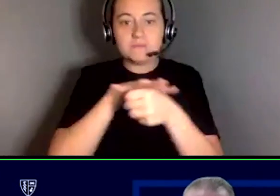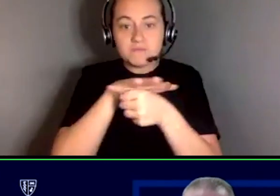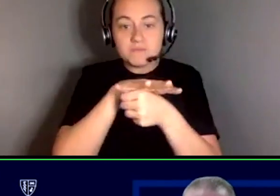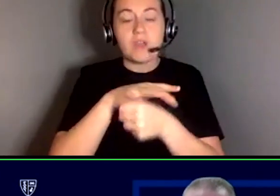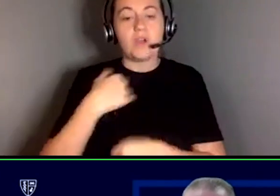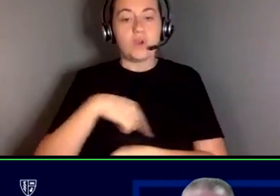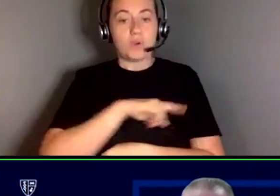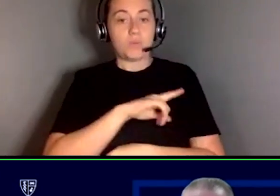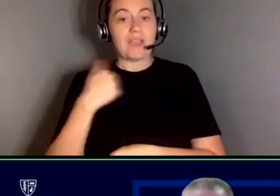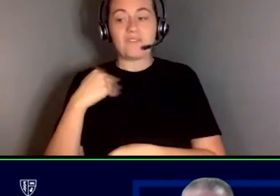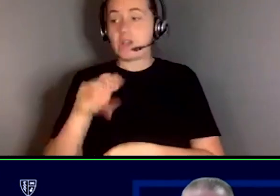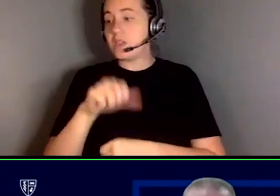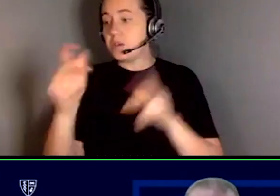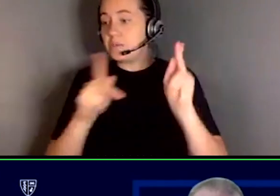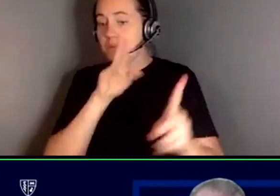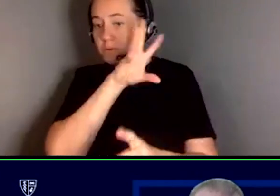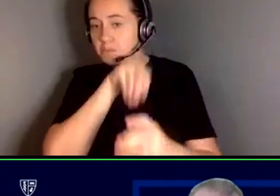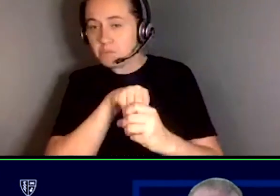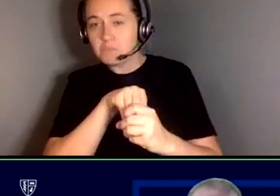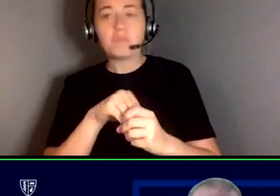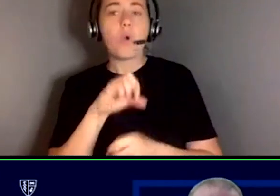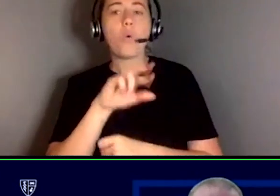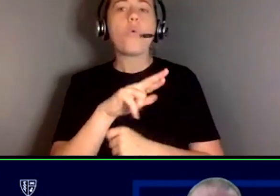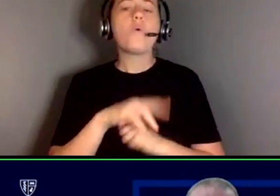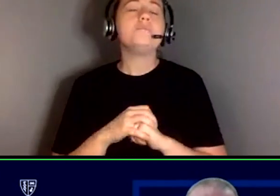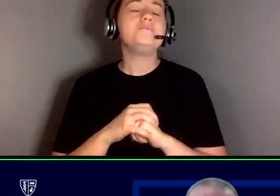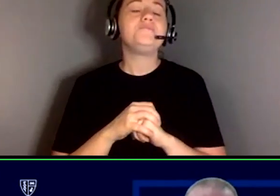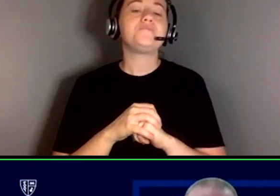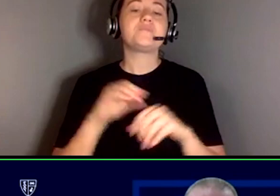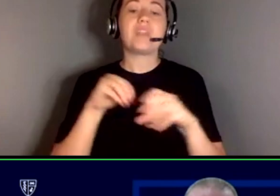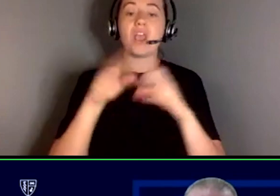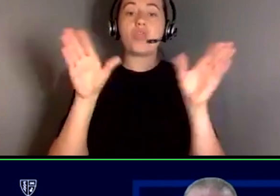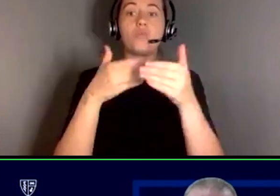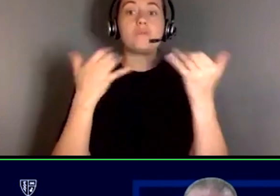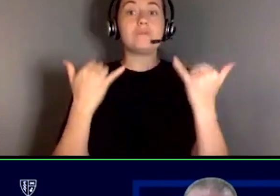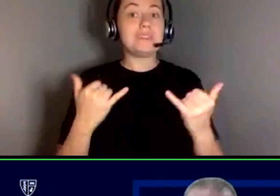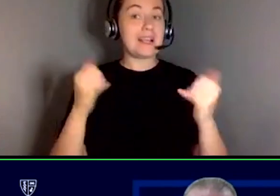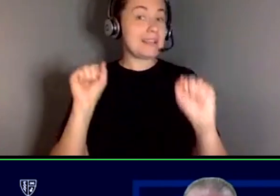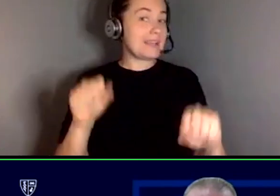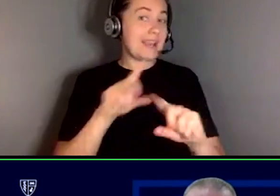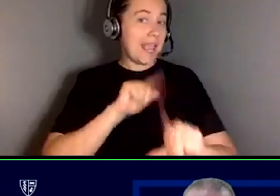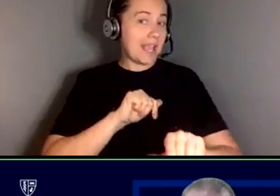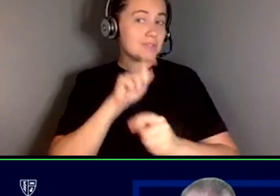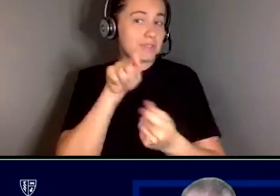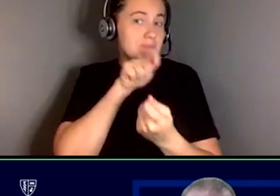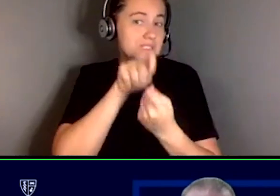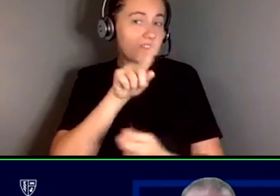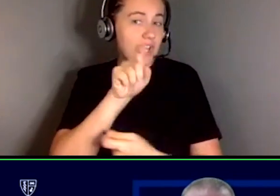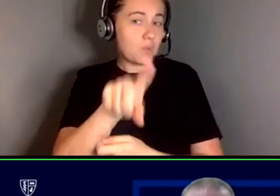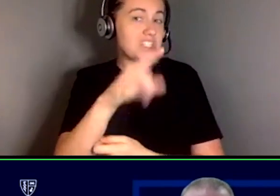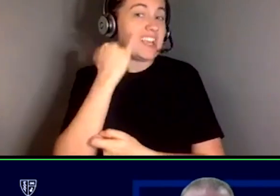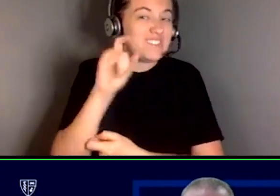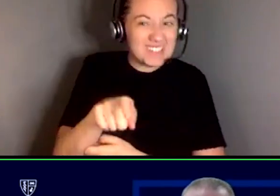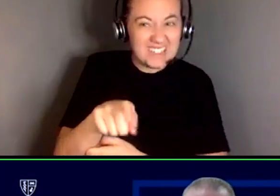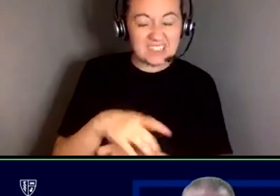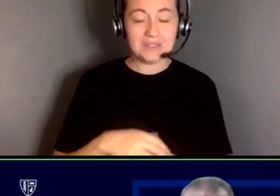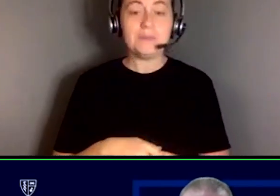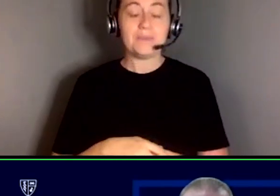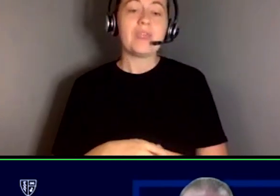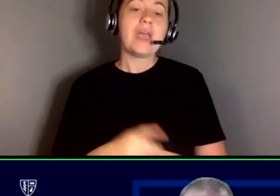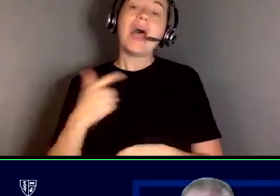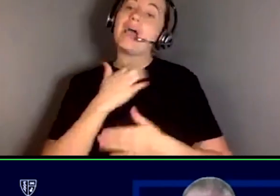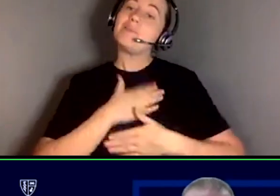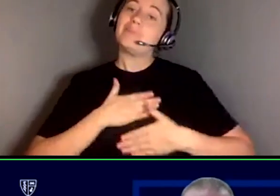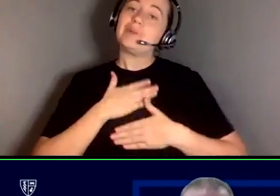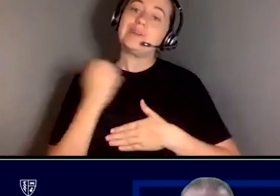the discussion today or in the room today who can answer some specific questions if we need them. And I appreciate